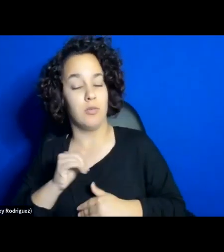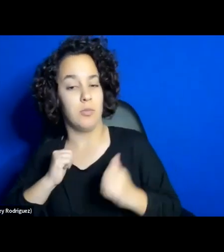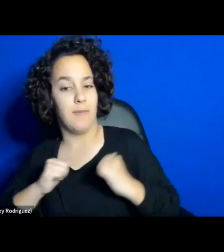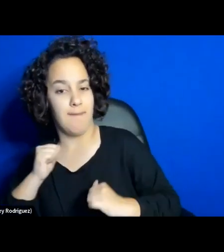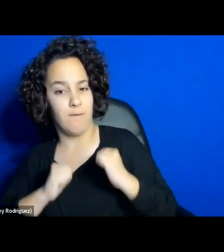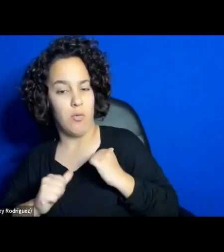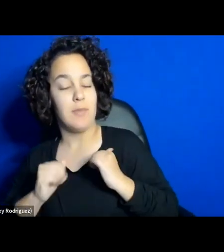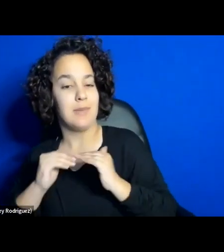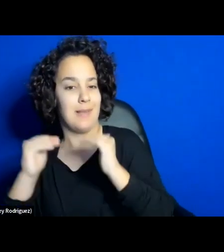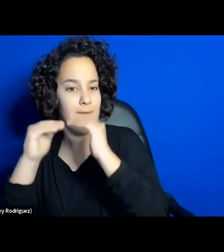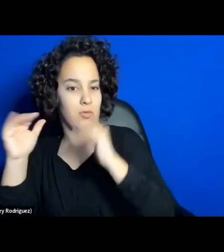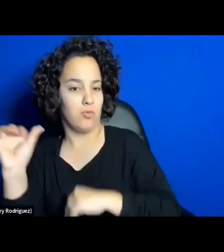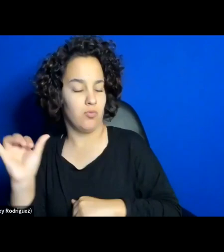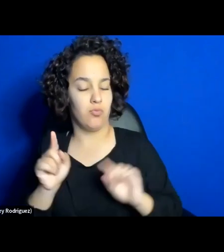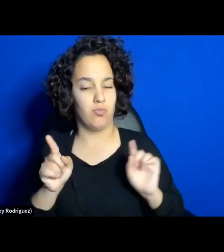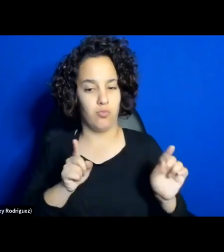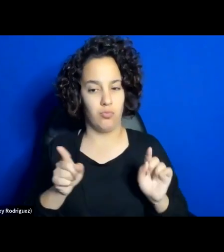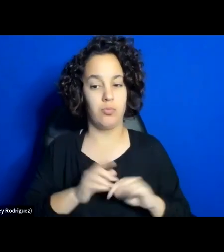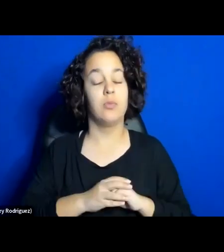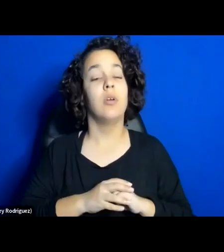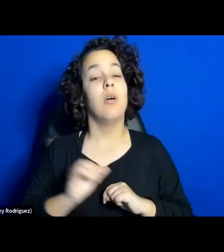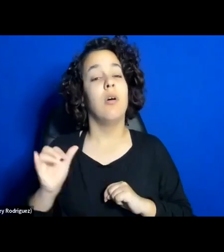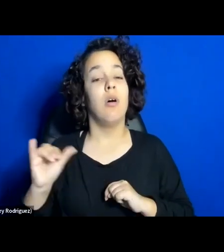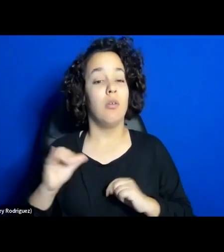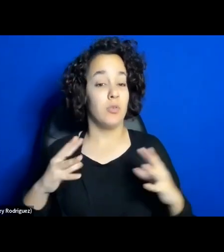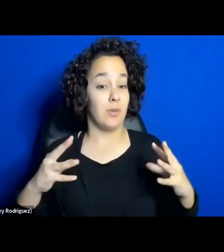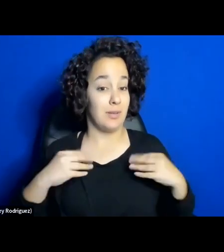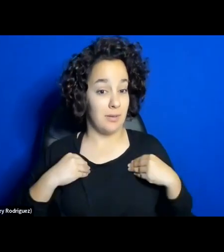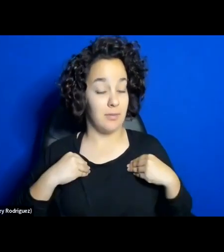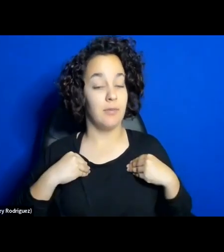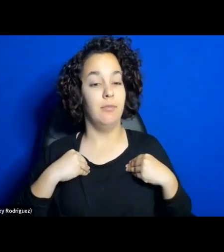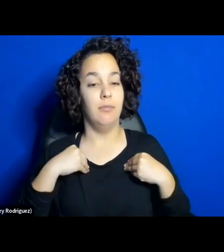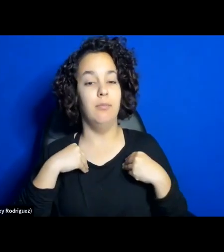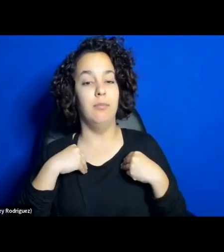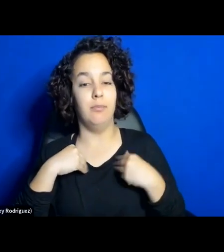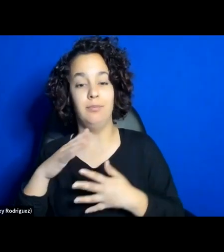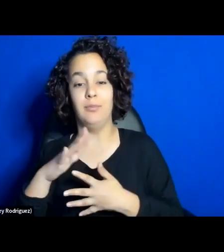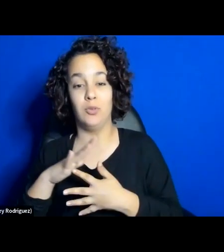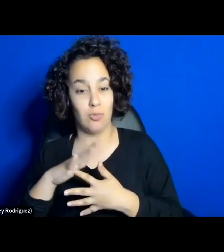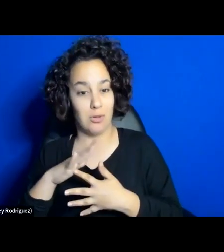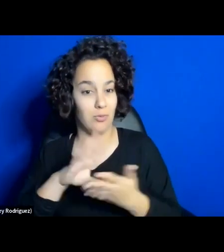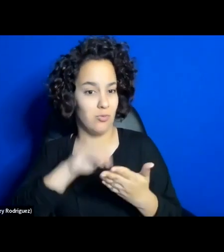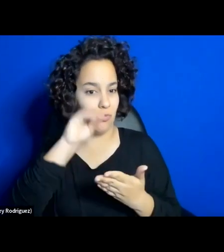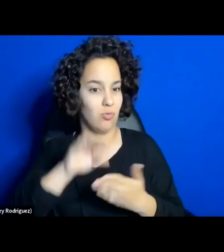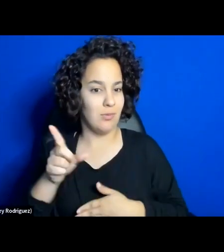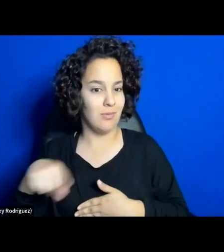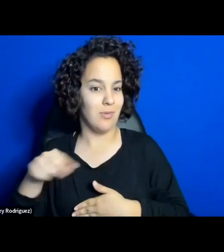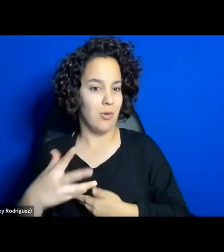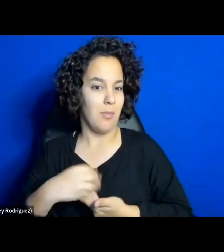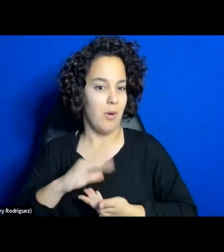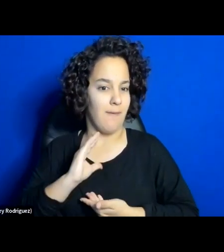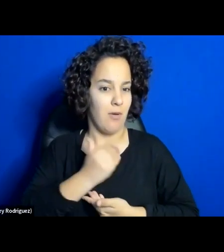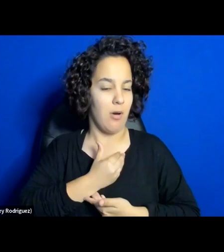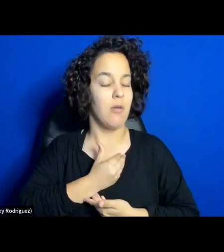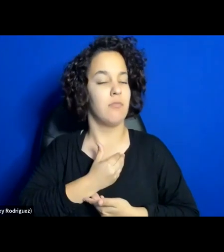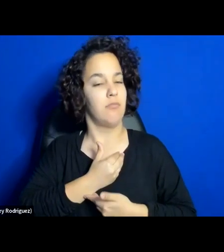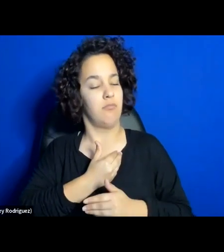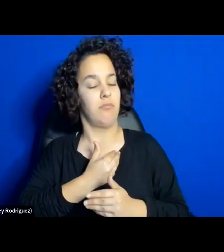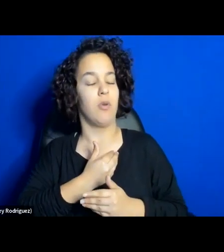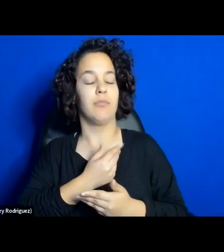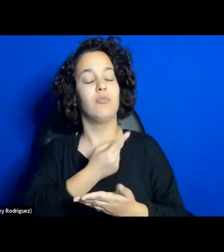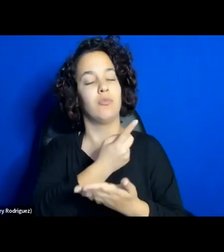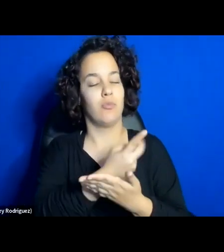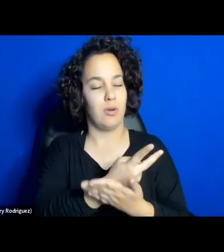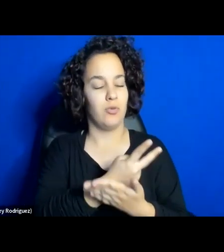level, as well as accepting graduate students into our programs in theatre, you are hearing